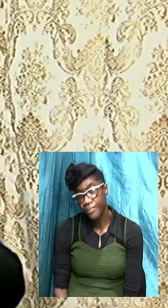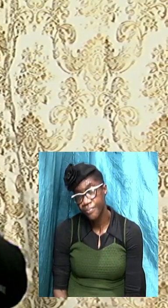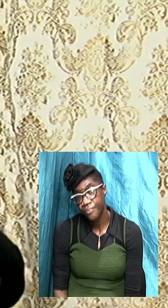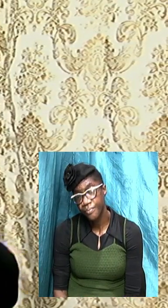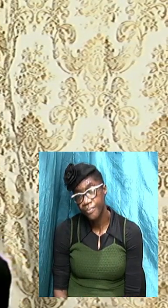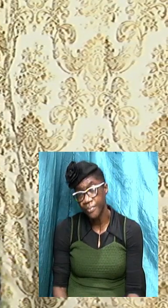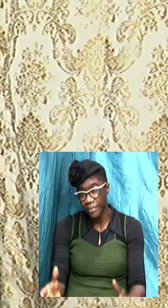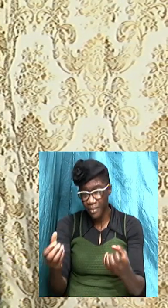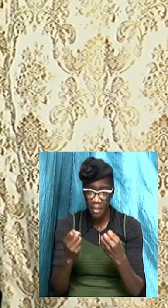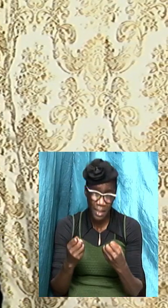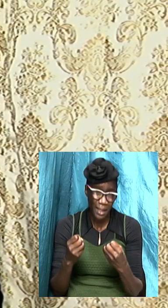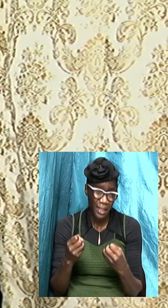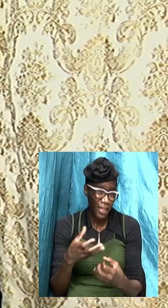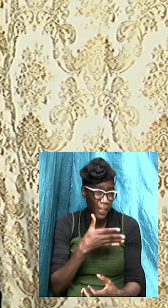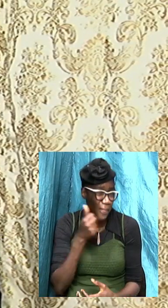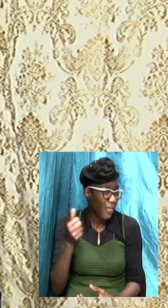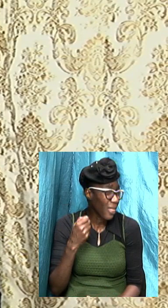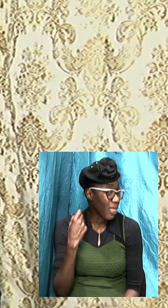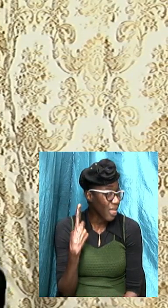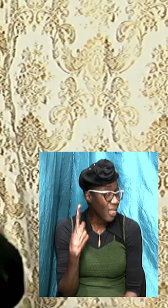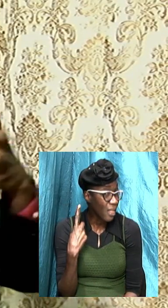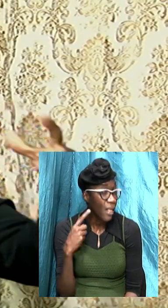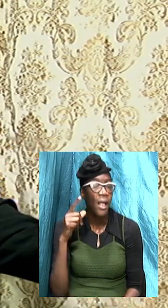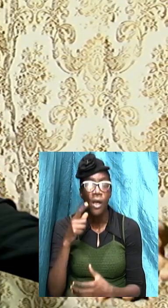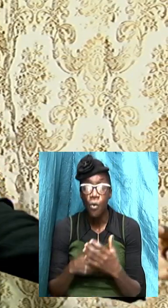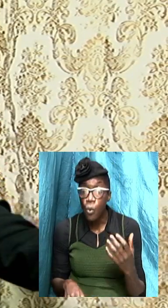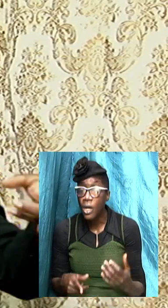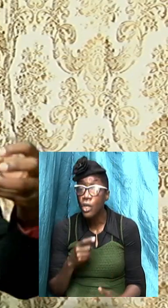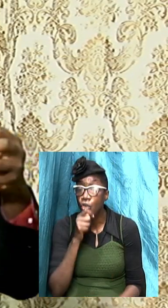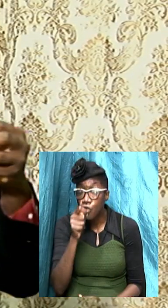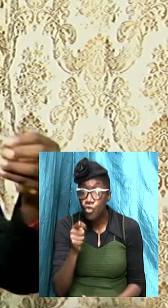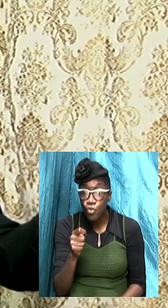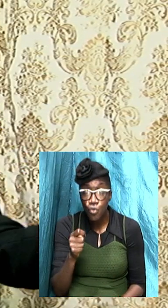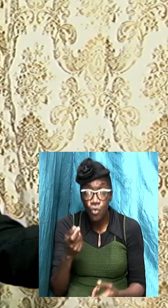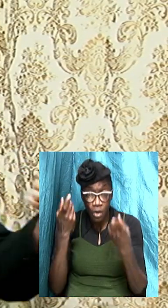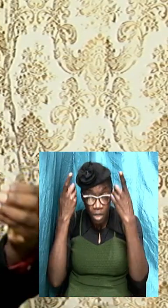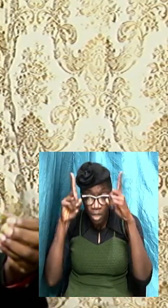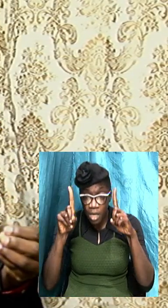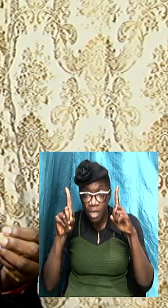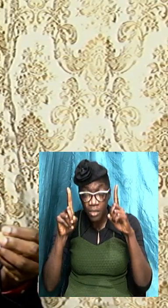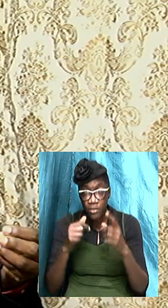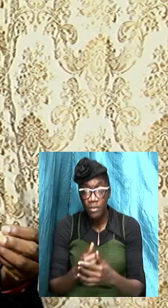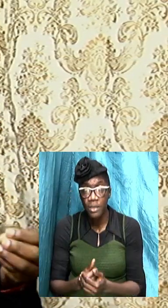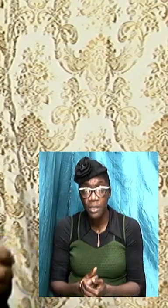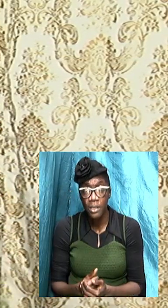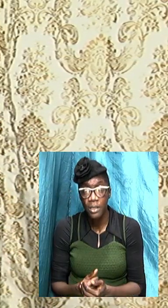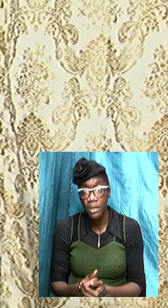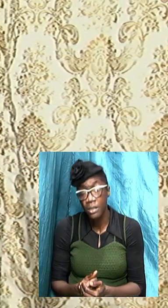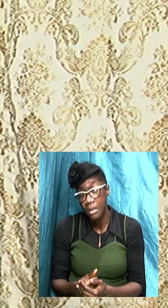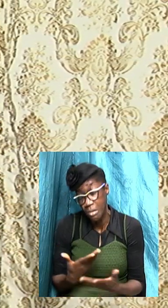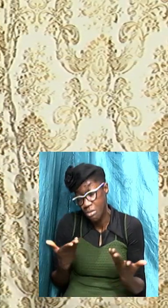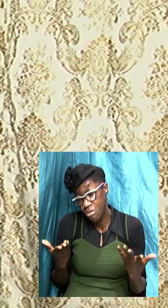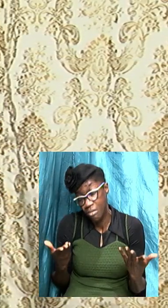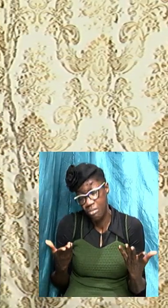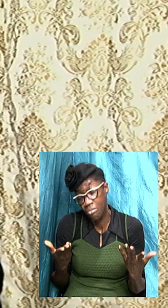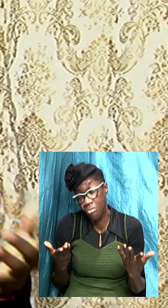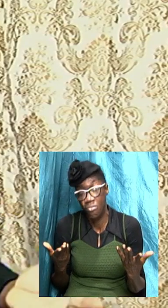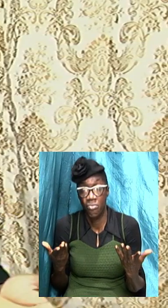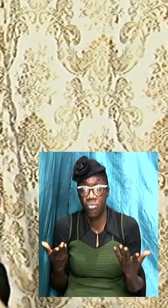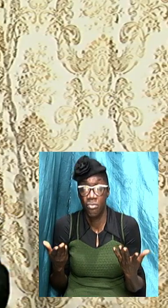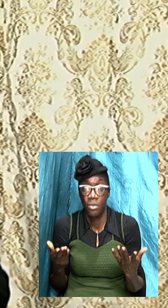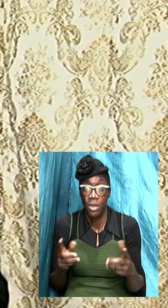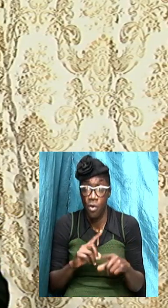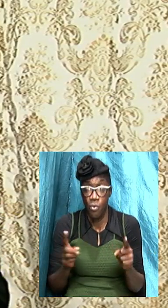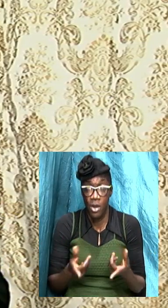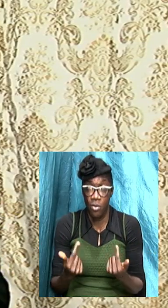get a better understanding of what the true doctrine of what a true doctrine entails where it